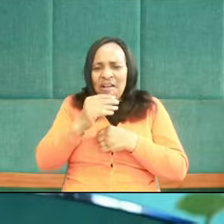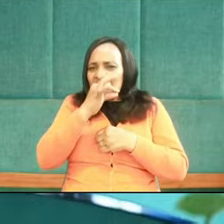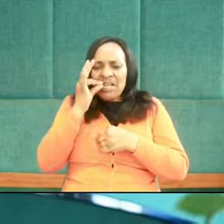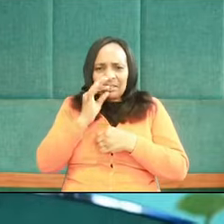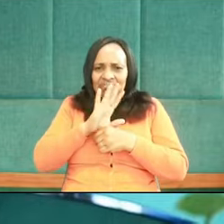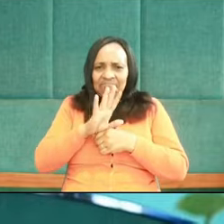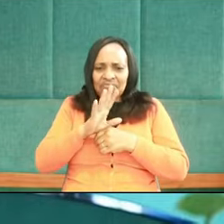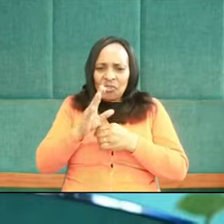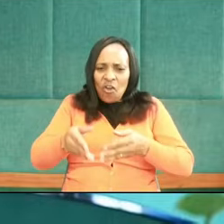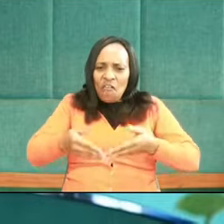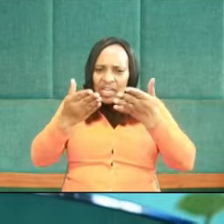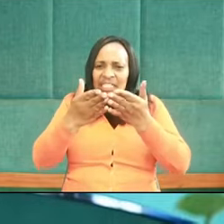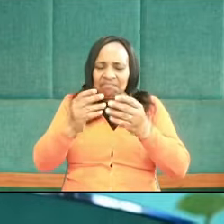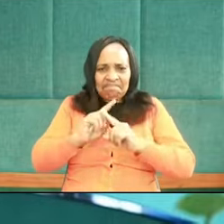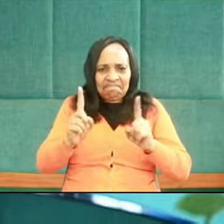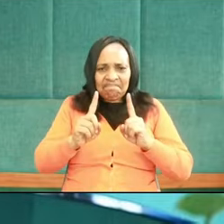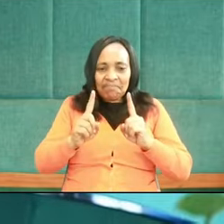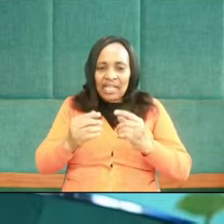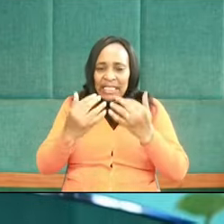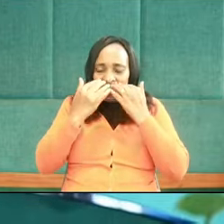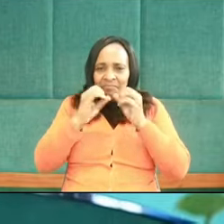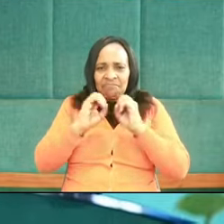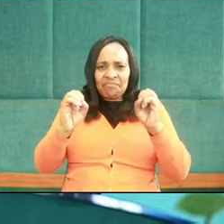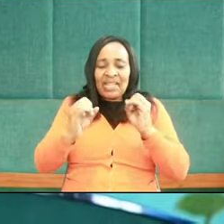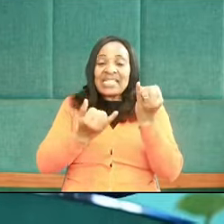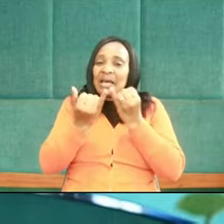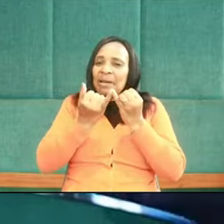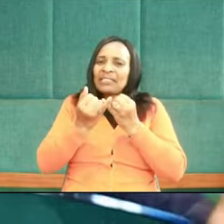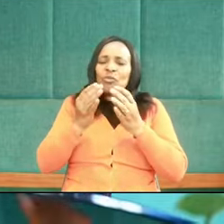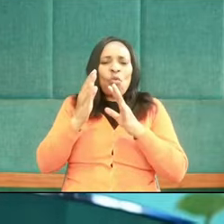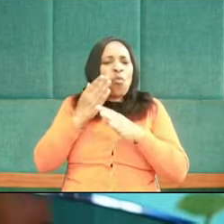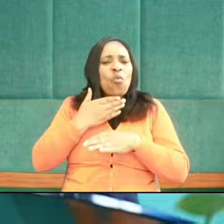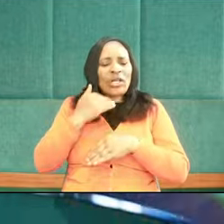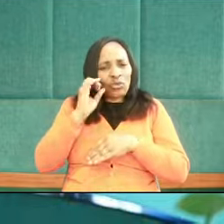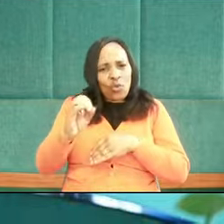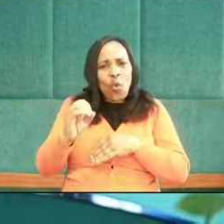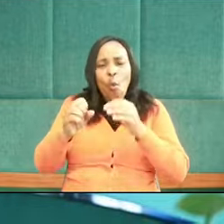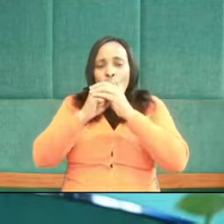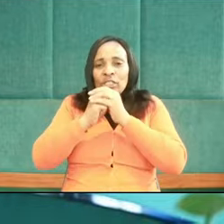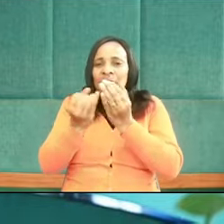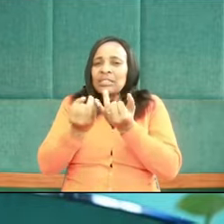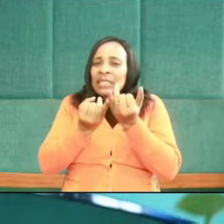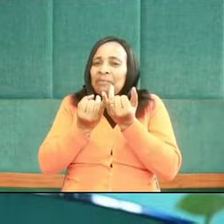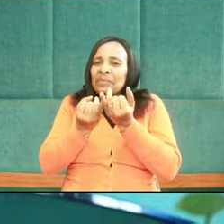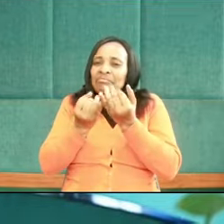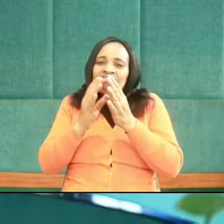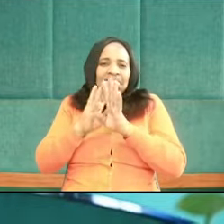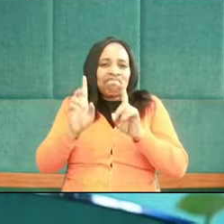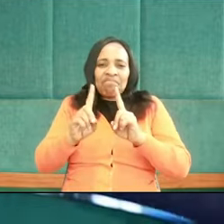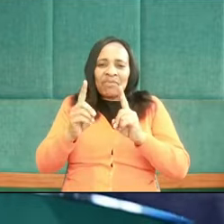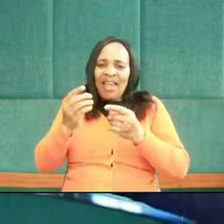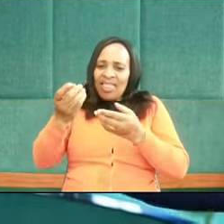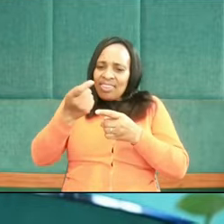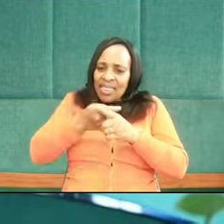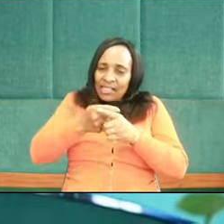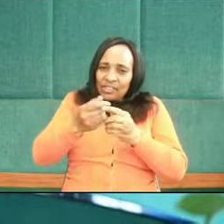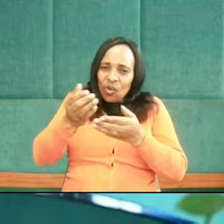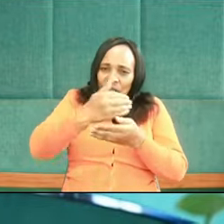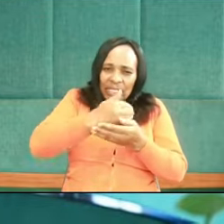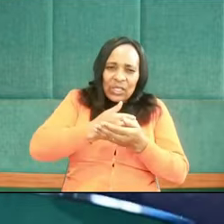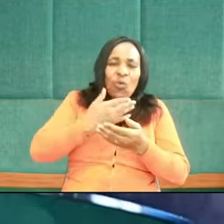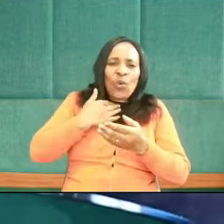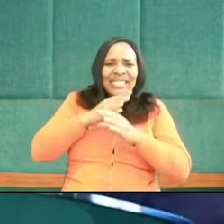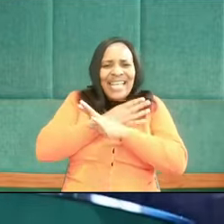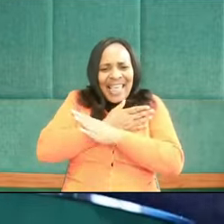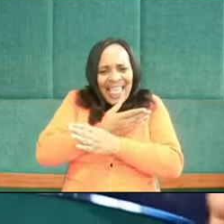I don't need your incense. I don't need your Sabbath. I don't need your worship services. I don't need your tithe. I don't need your offering. I don't